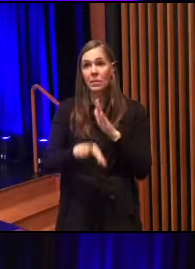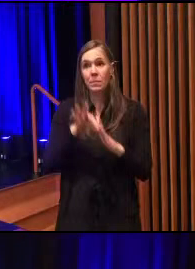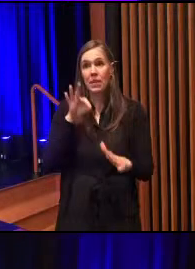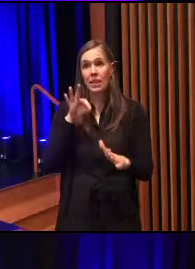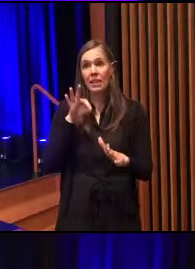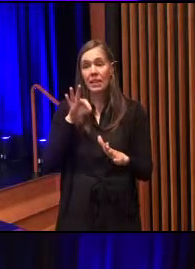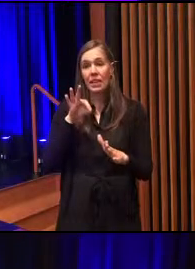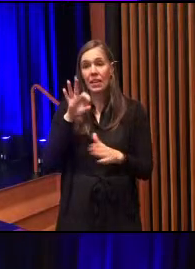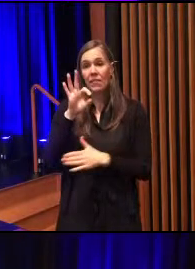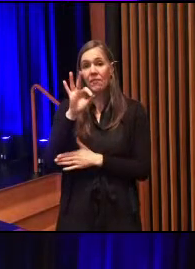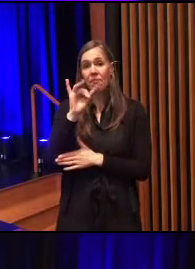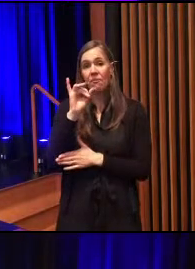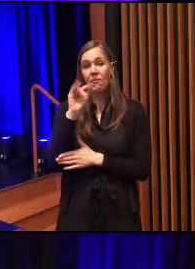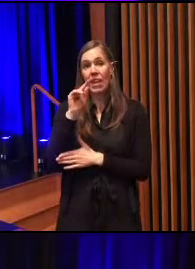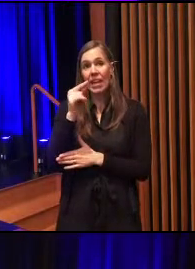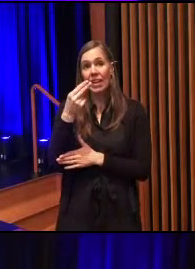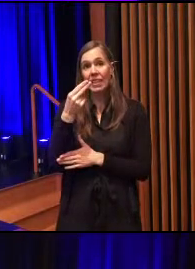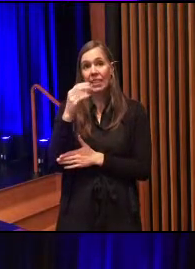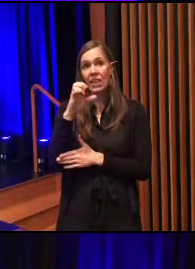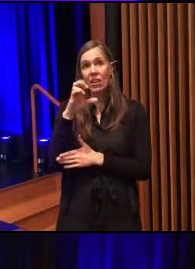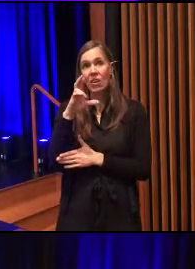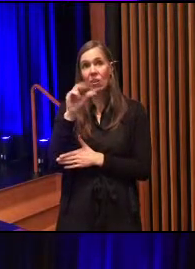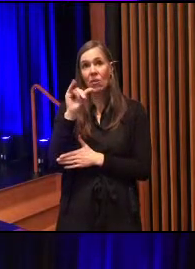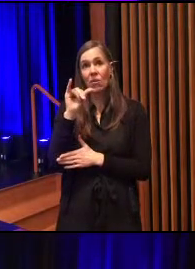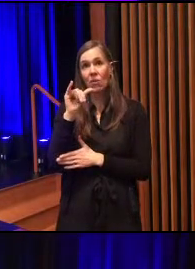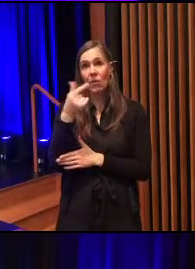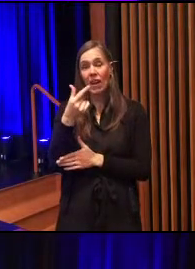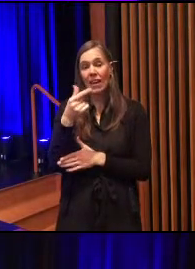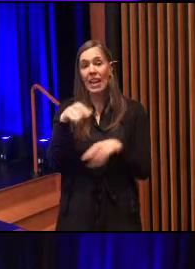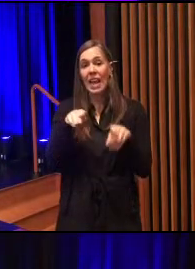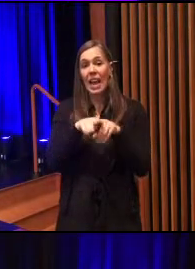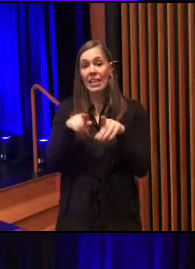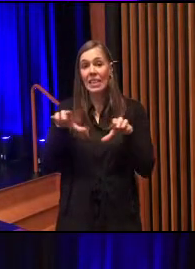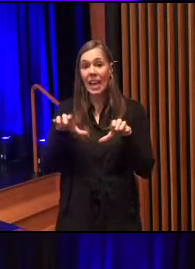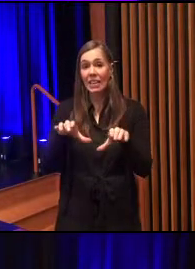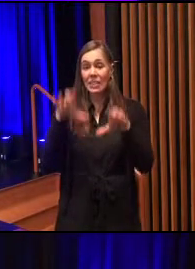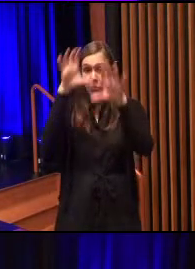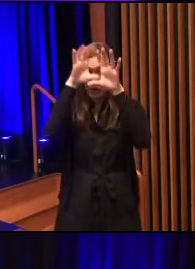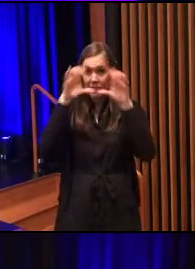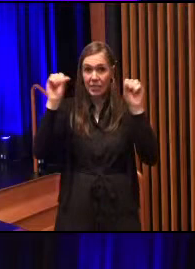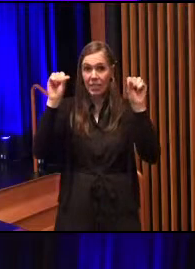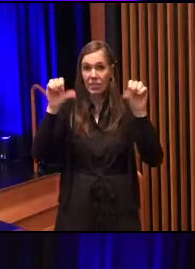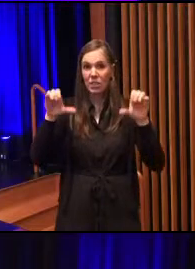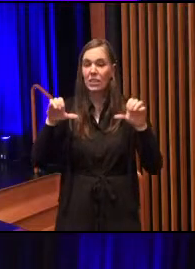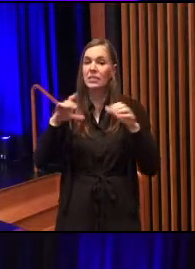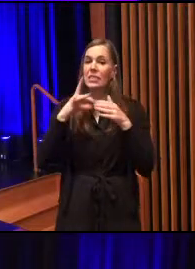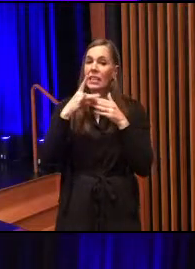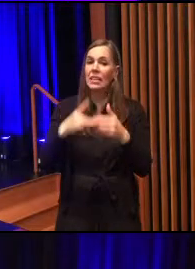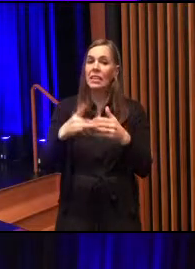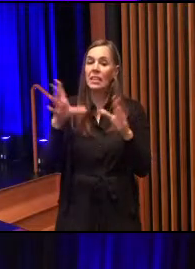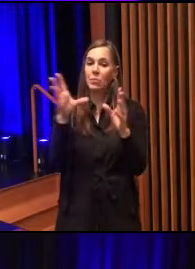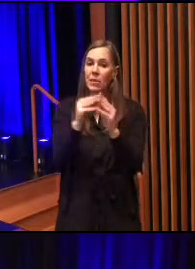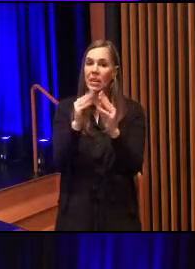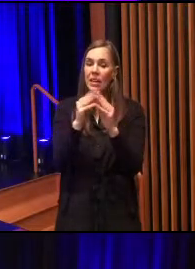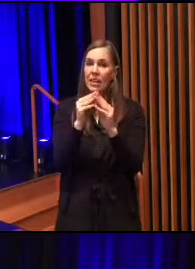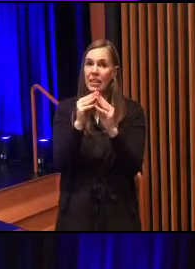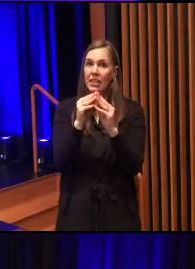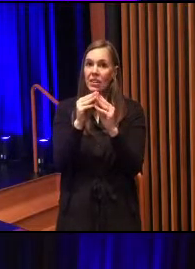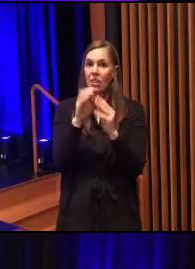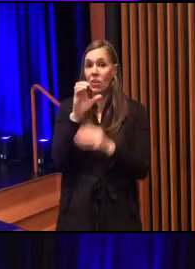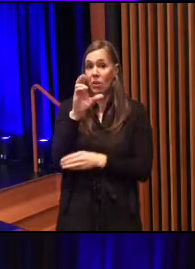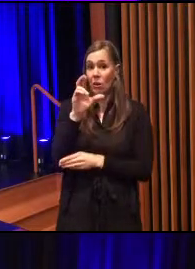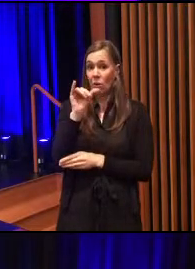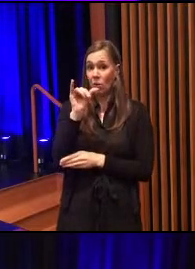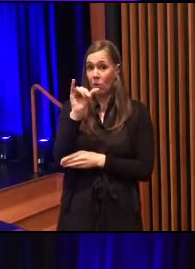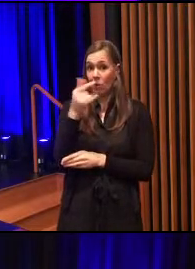Faith Craig as acting president to conduct the organizational meeting which follows. Councilor Craig,